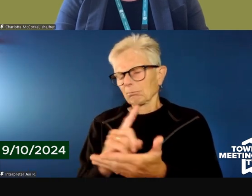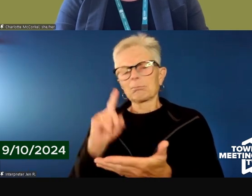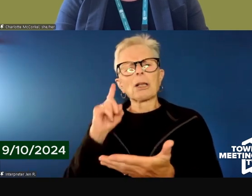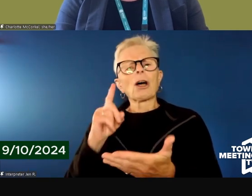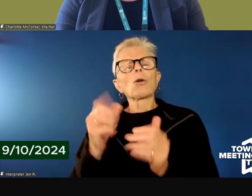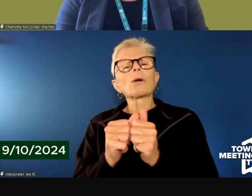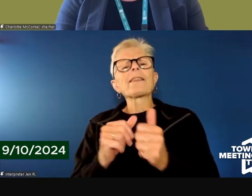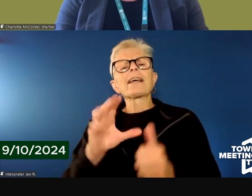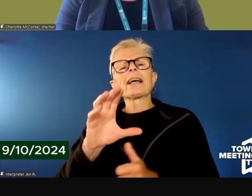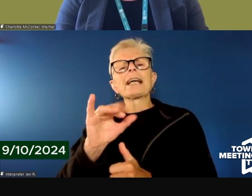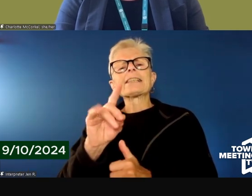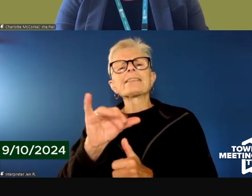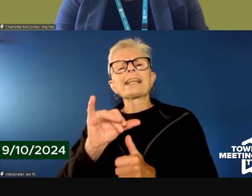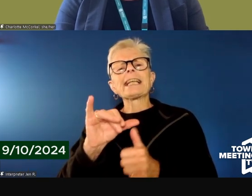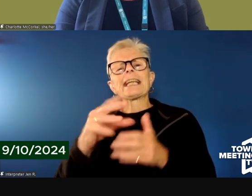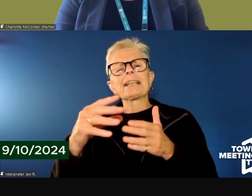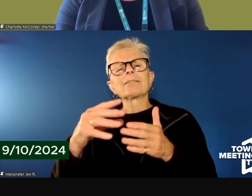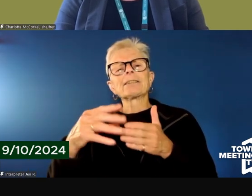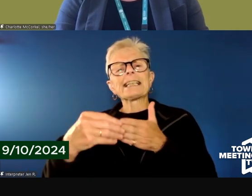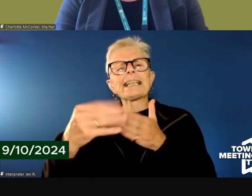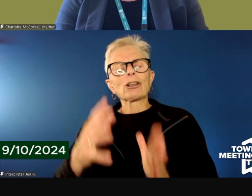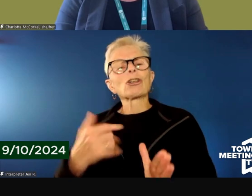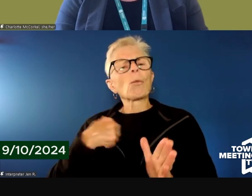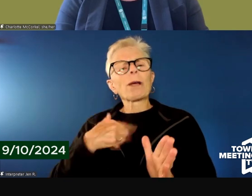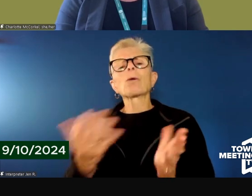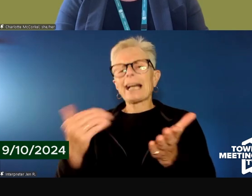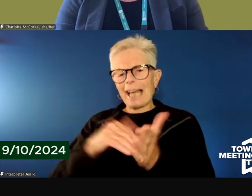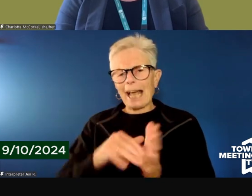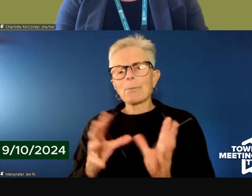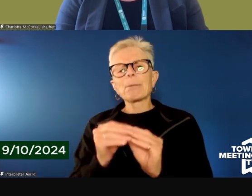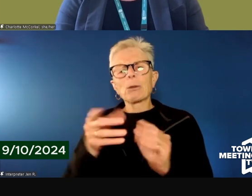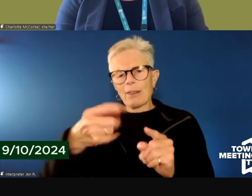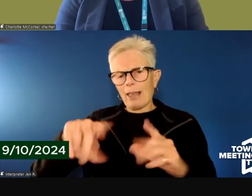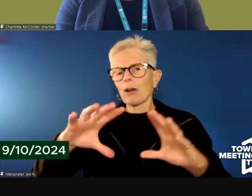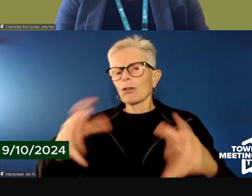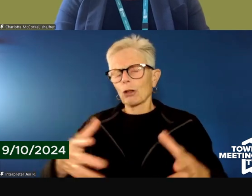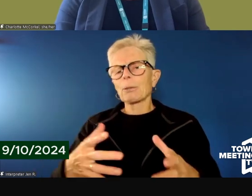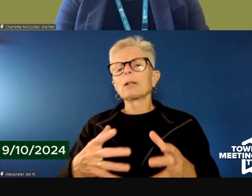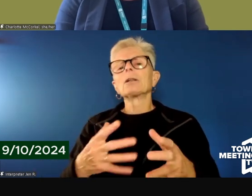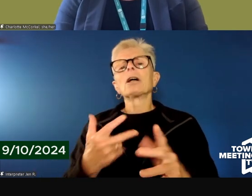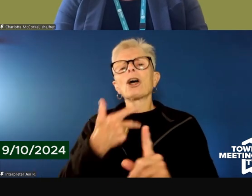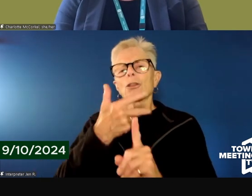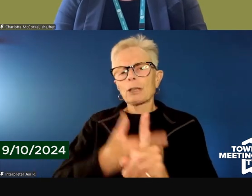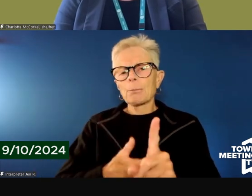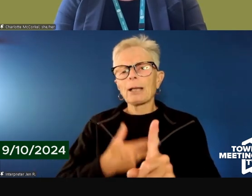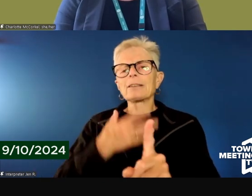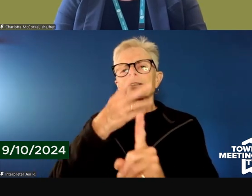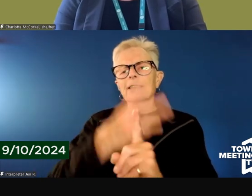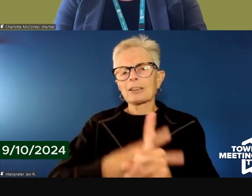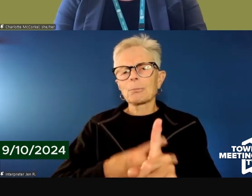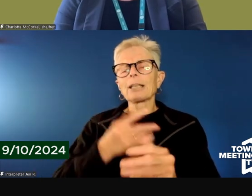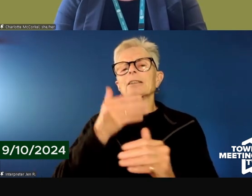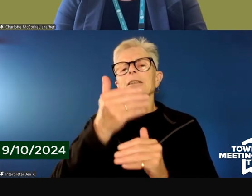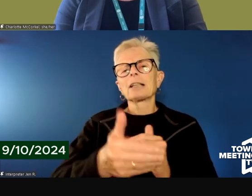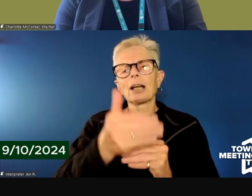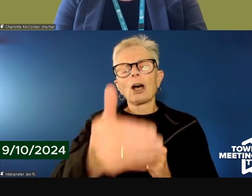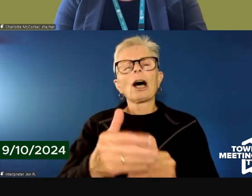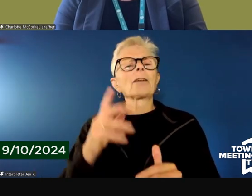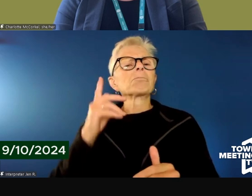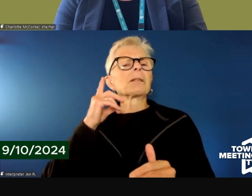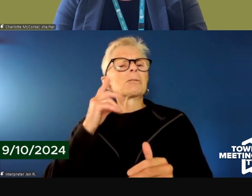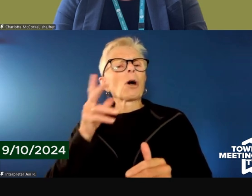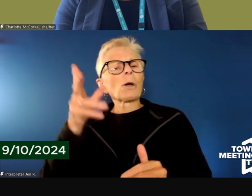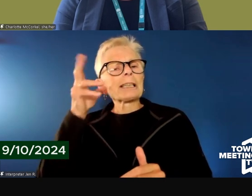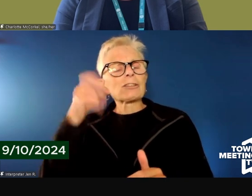I think we're going to need to do that three months in, six months in. And we're going to need to listen to our partners in law enforcement and in fire and